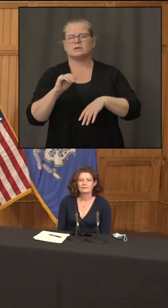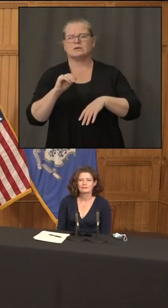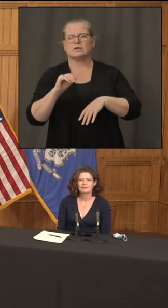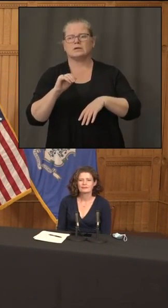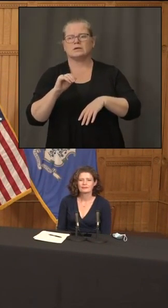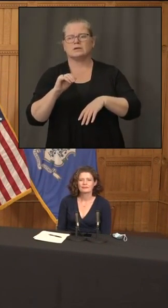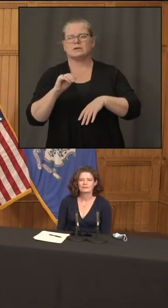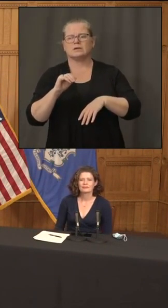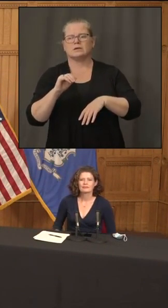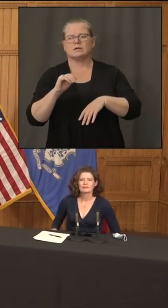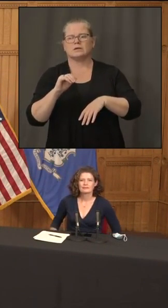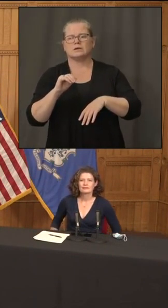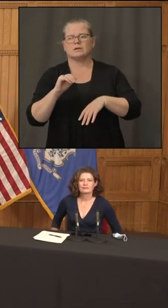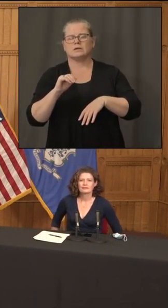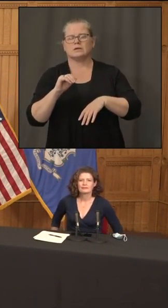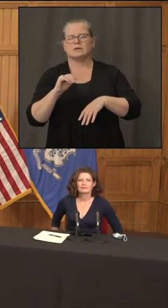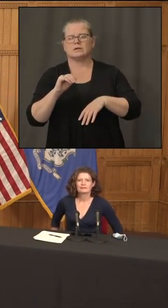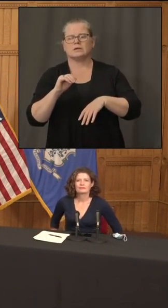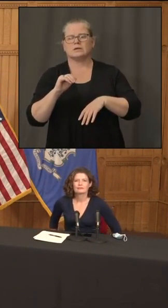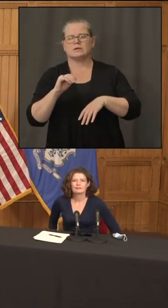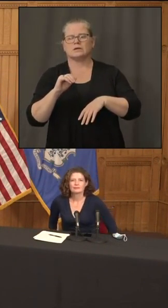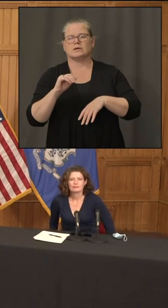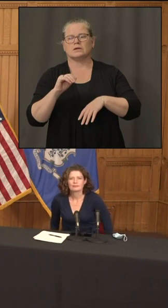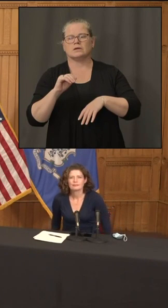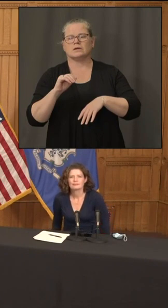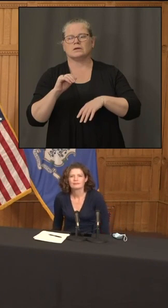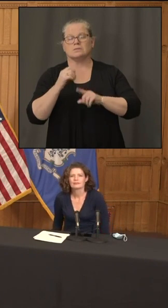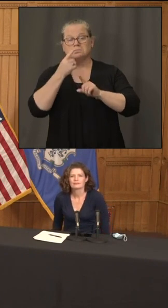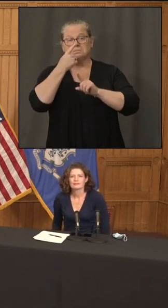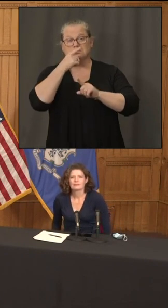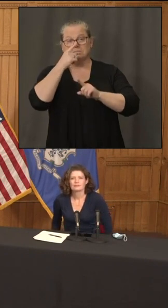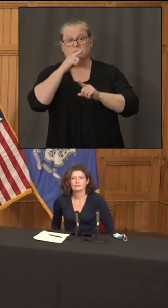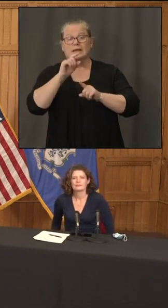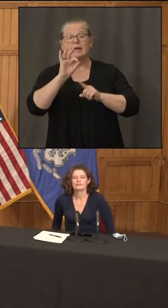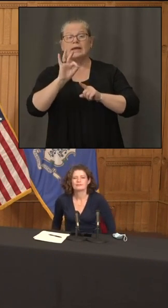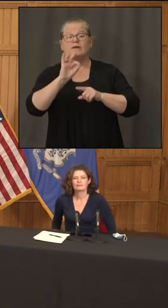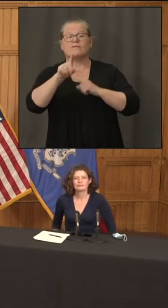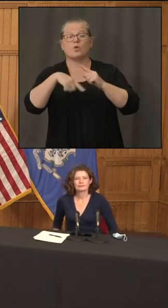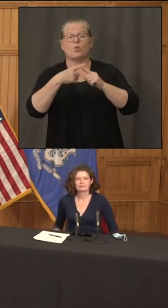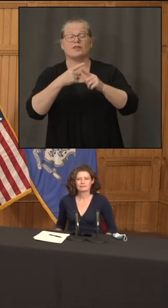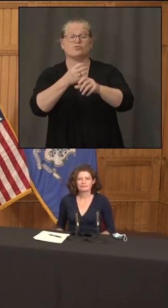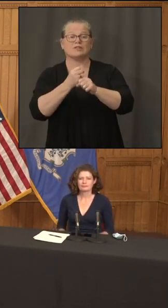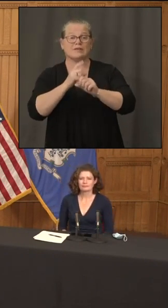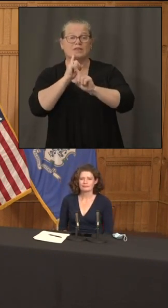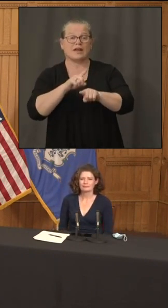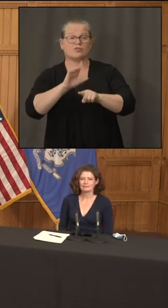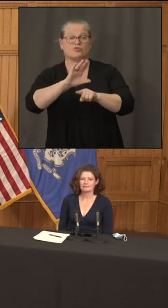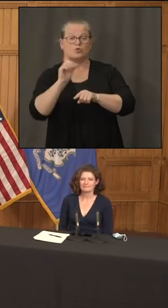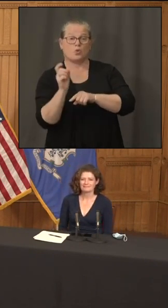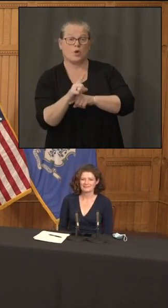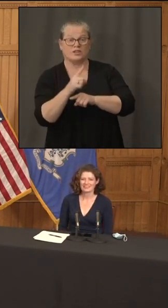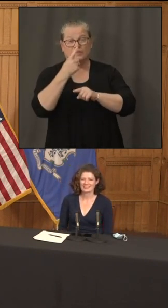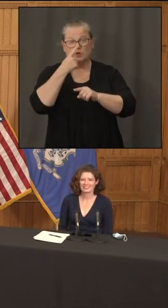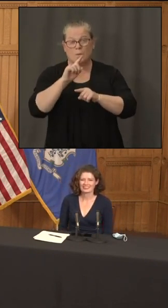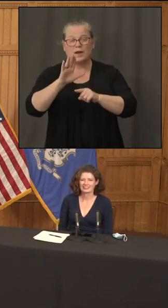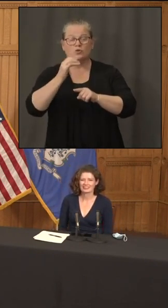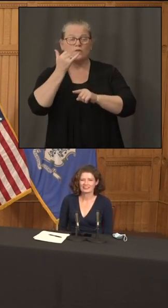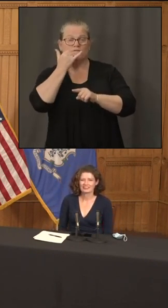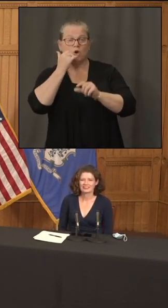you're getting the answer to your question uh that would be great uh but now go ahead and ask your follow-up